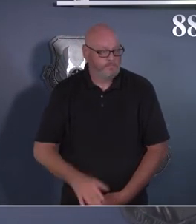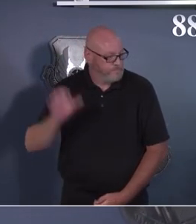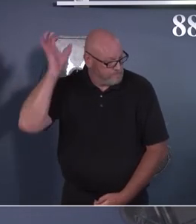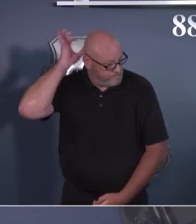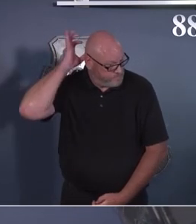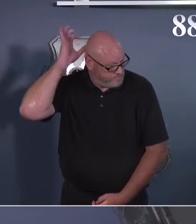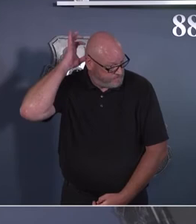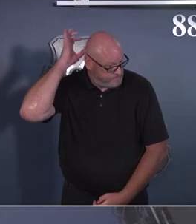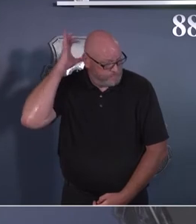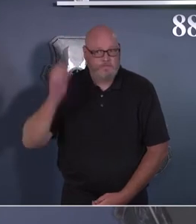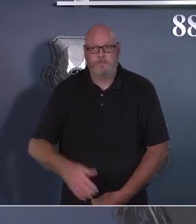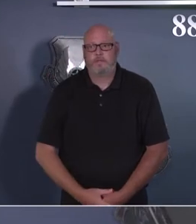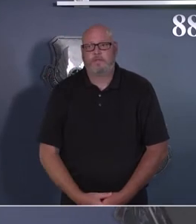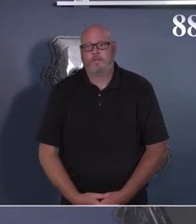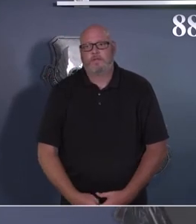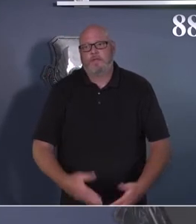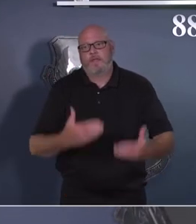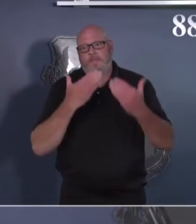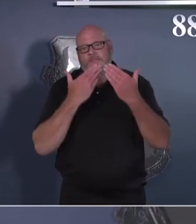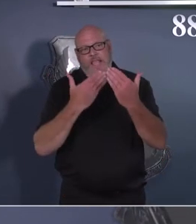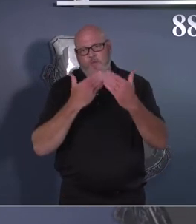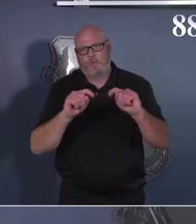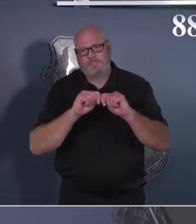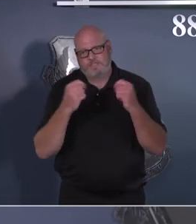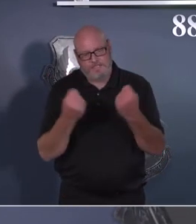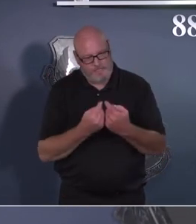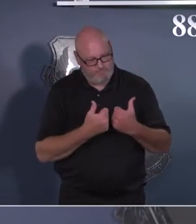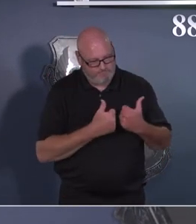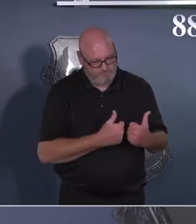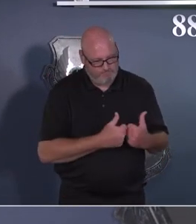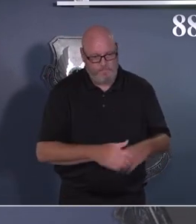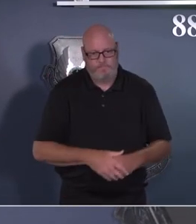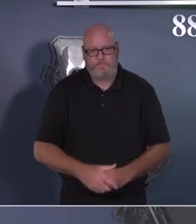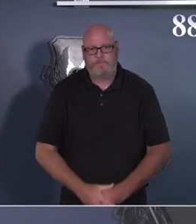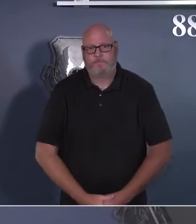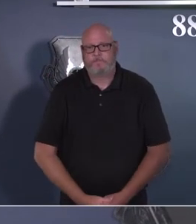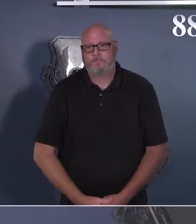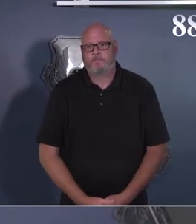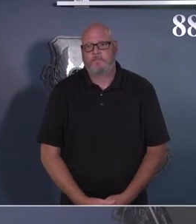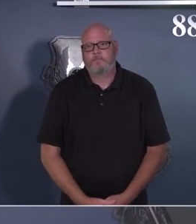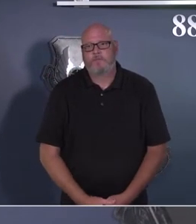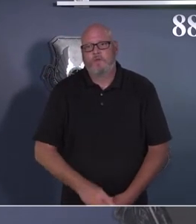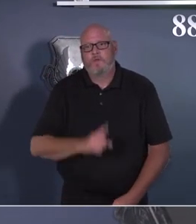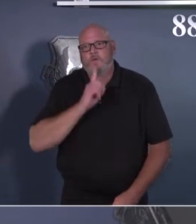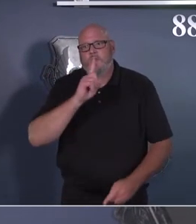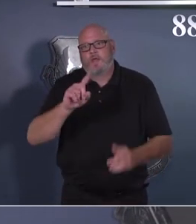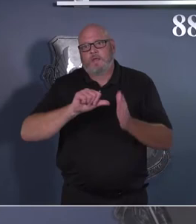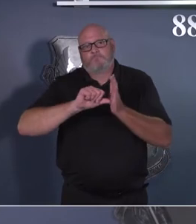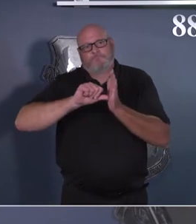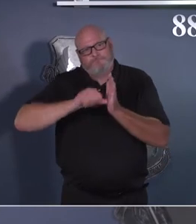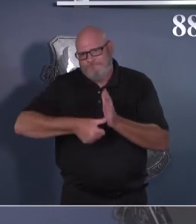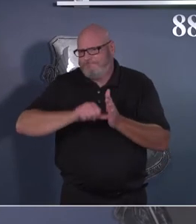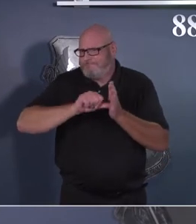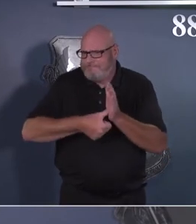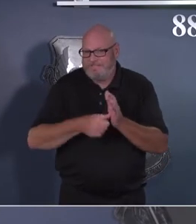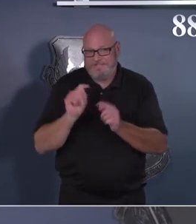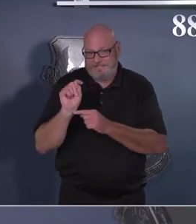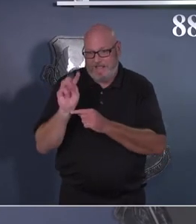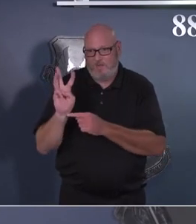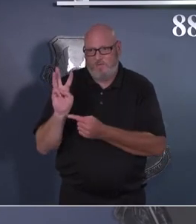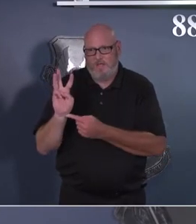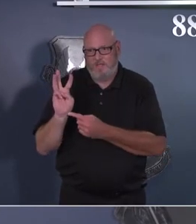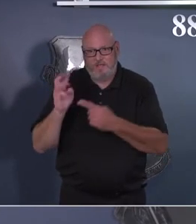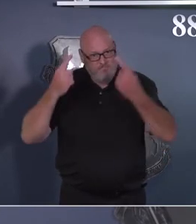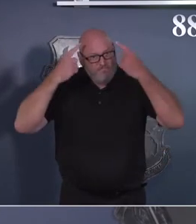Thank you, Mr. Lyongang and teammates. I can't emphasize enough the power of telework, not just to provide the extra